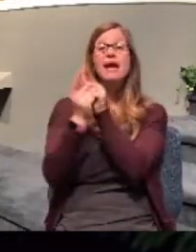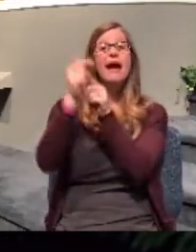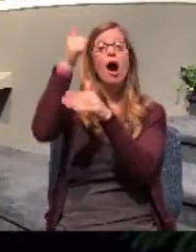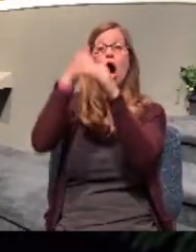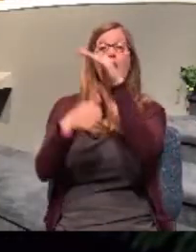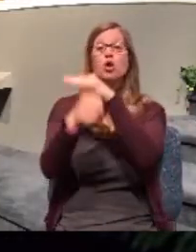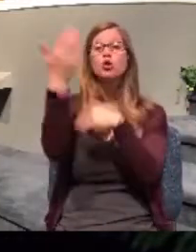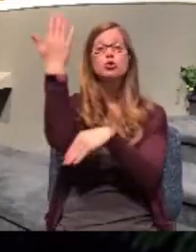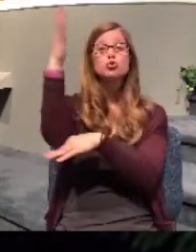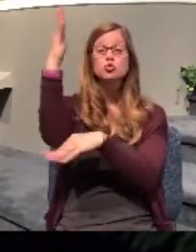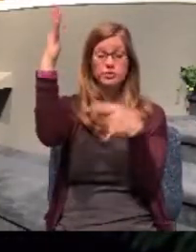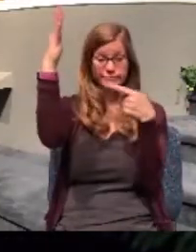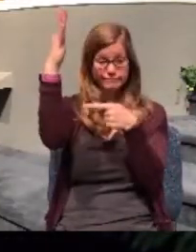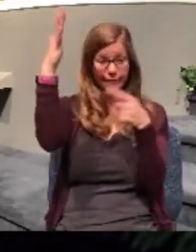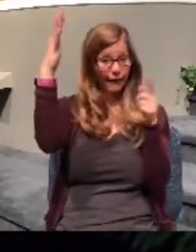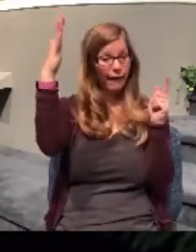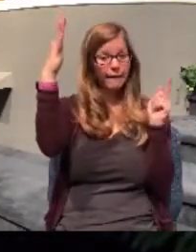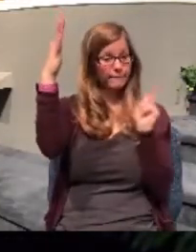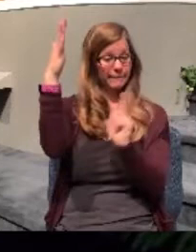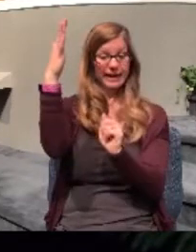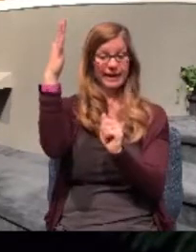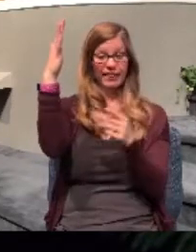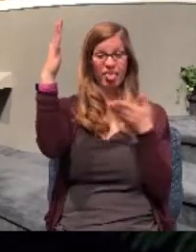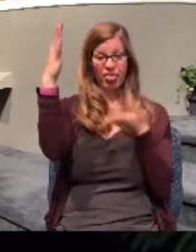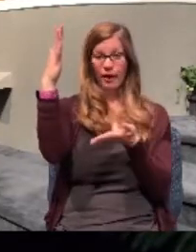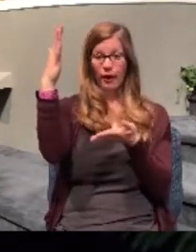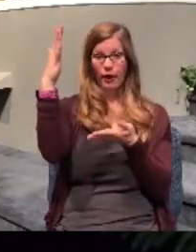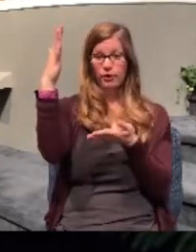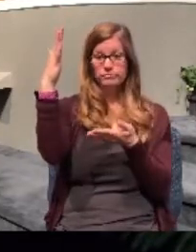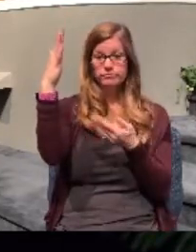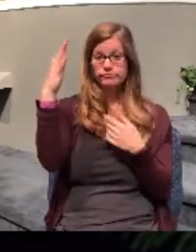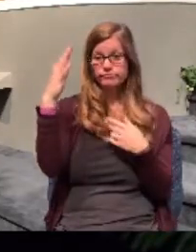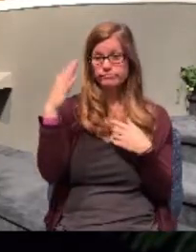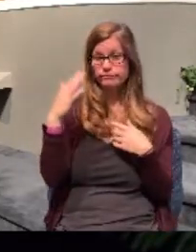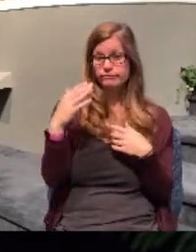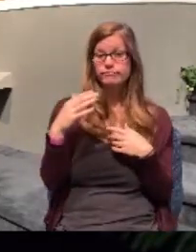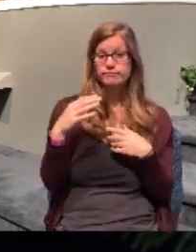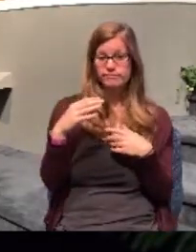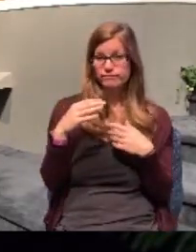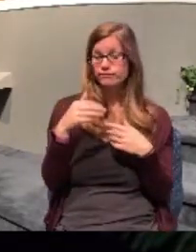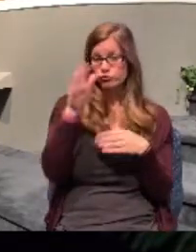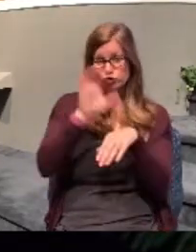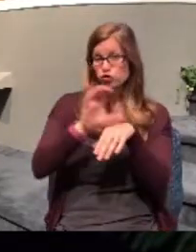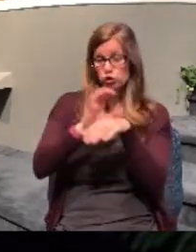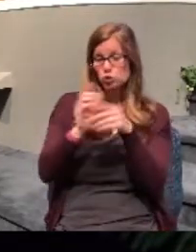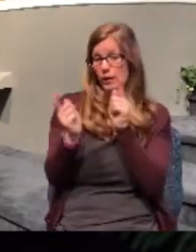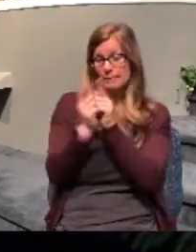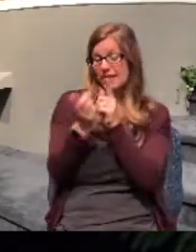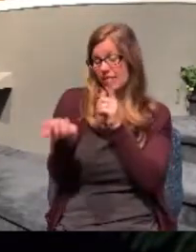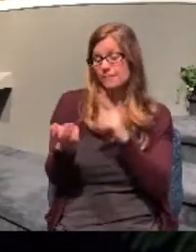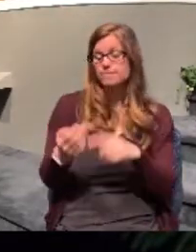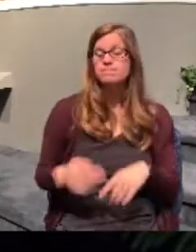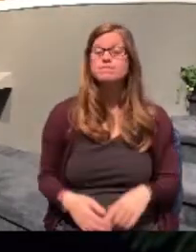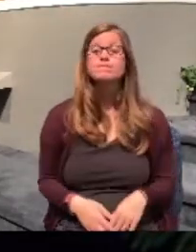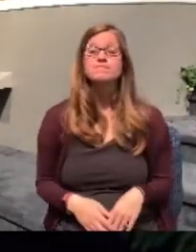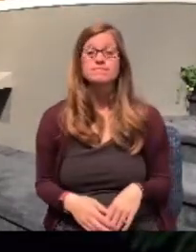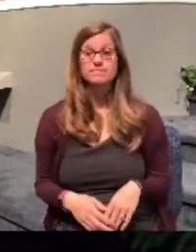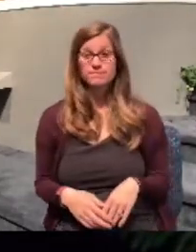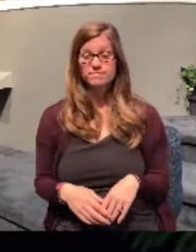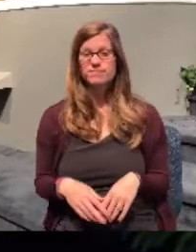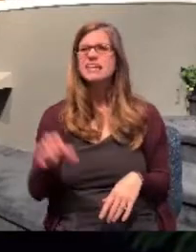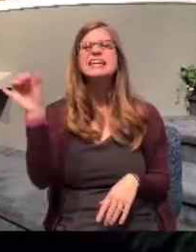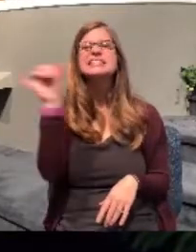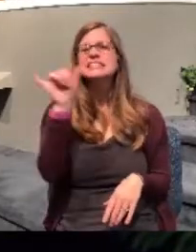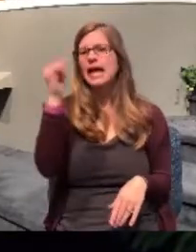tree. Here was a tree and they said this is where the church would meet. Well, back in this day and time it was the same way.